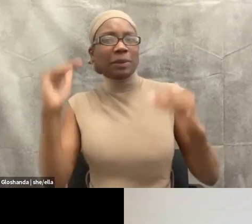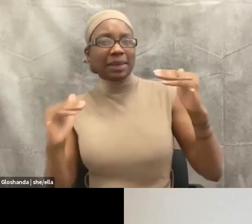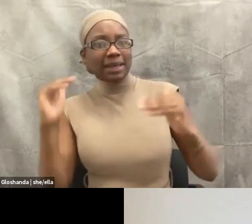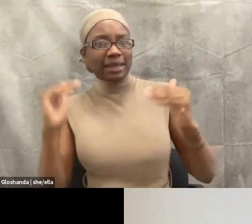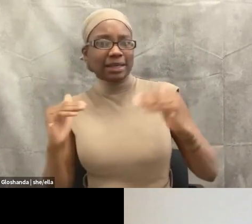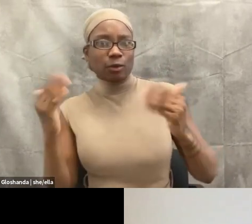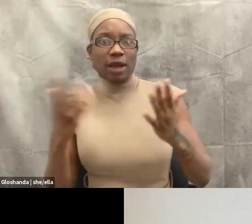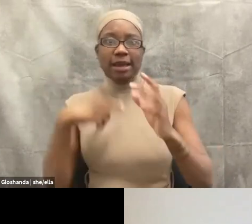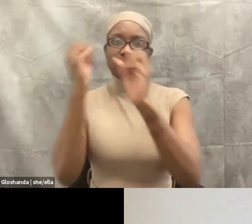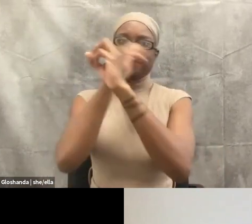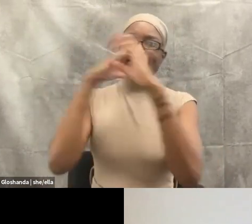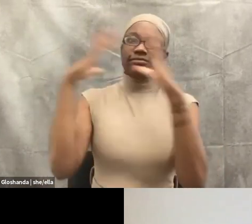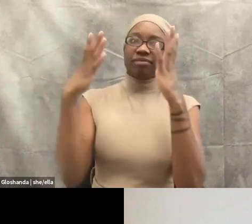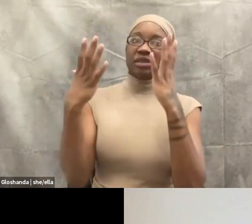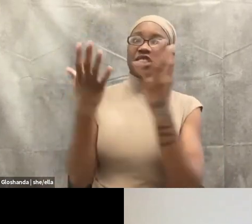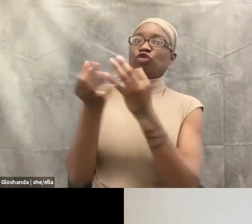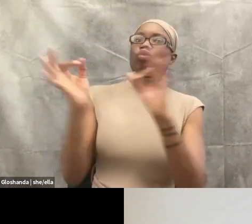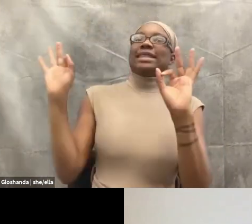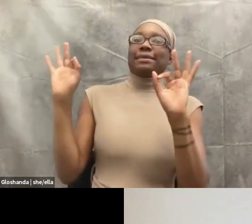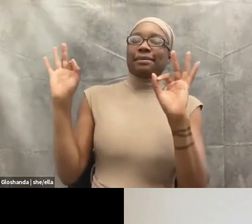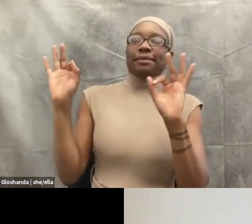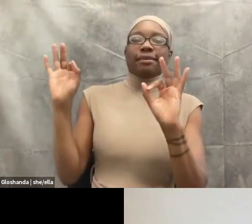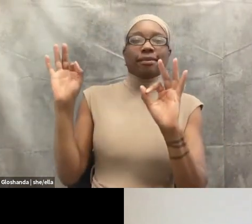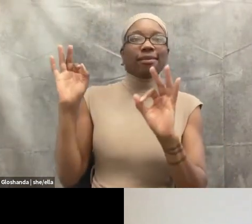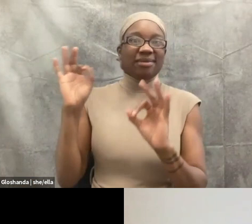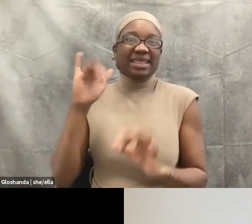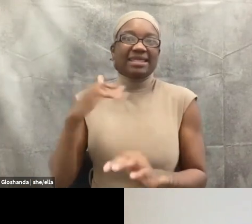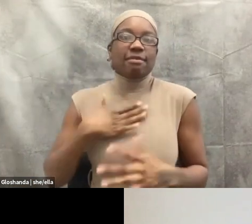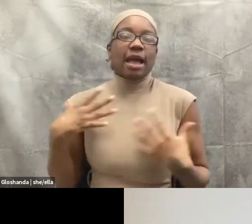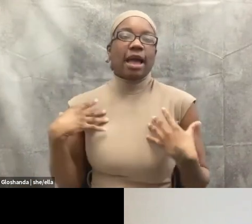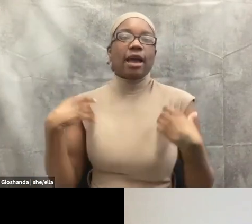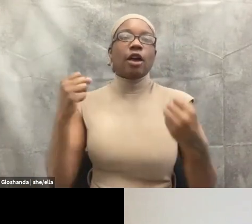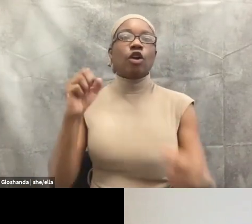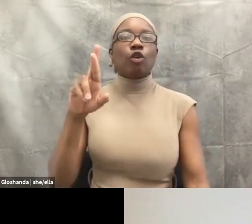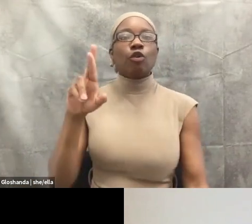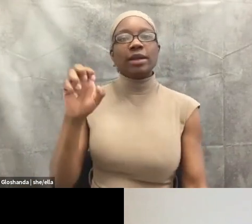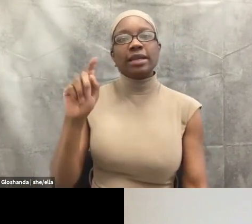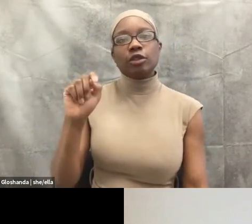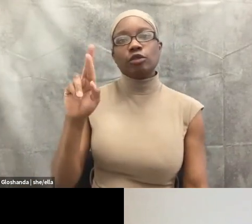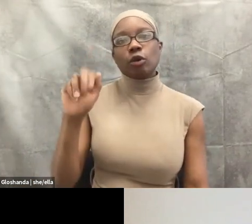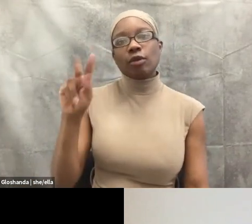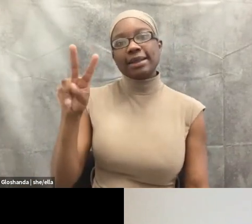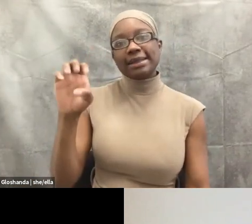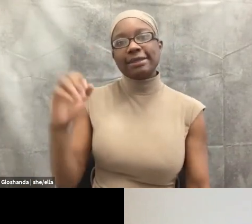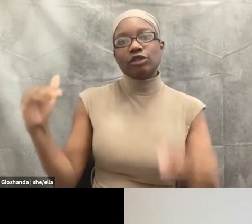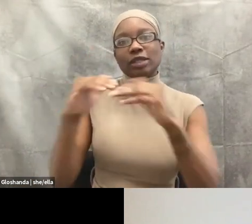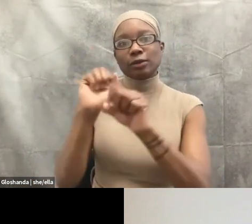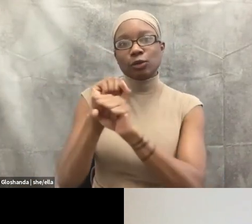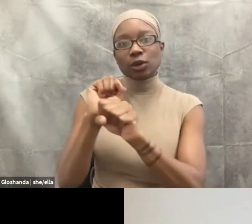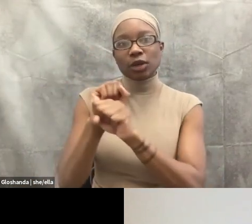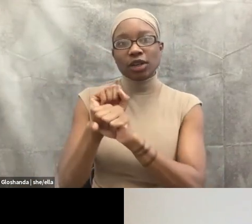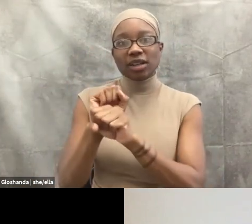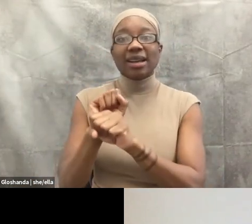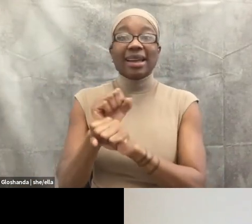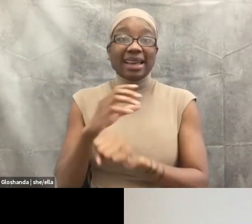punitive carceral system, obviously, as a public defender. And as a public defender, I'm often very